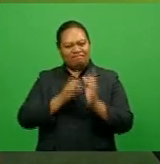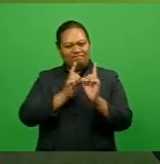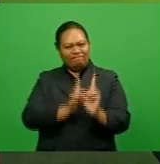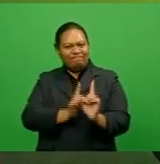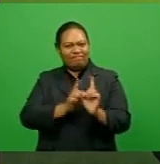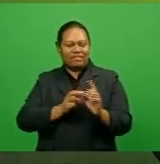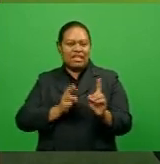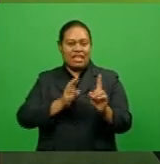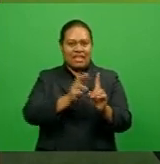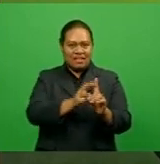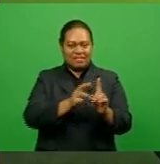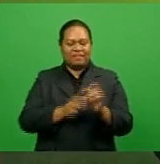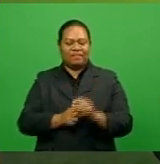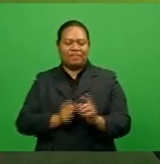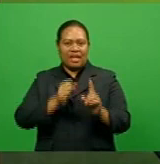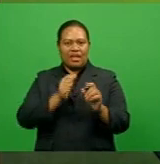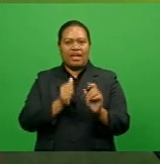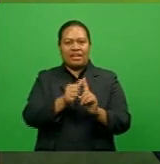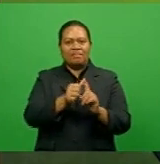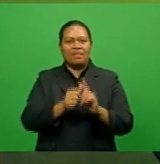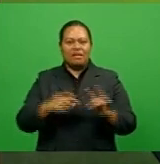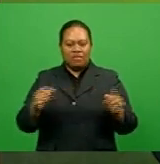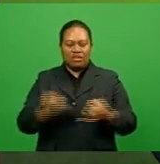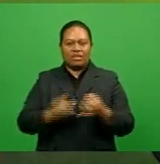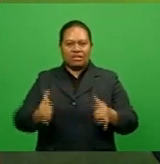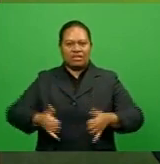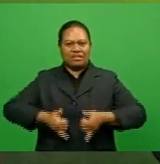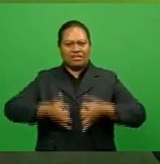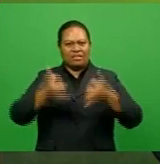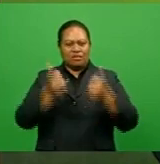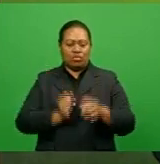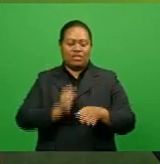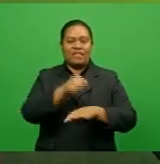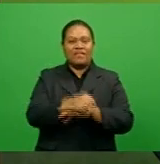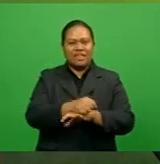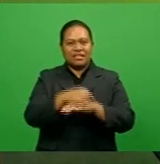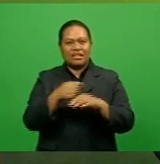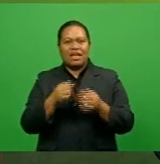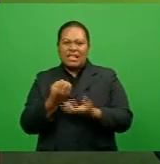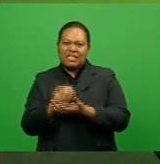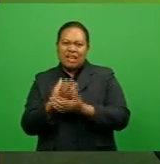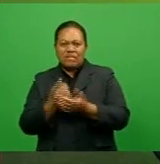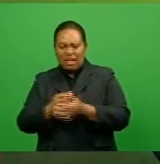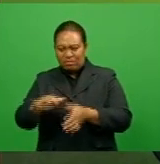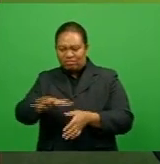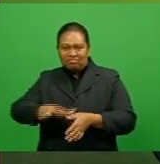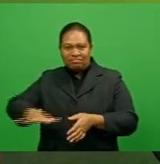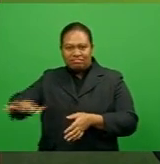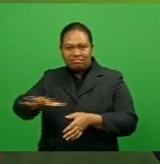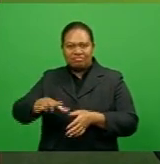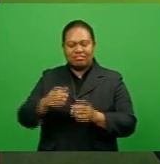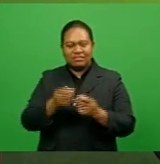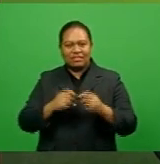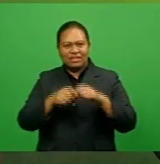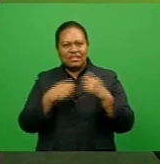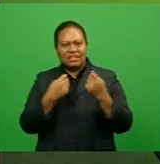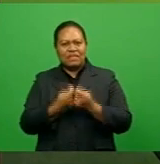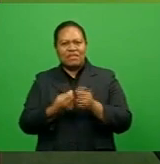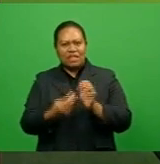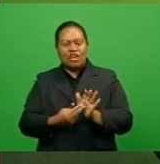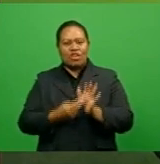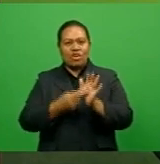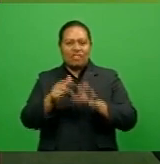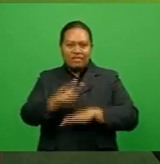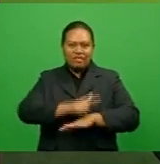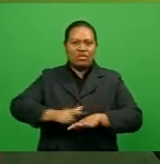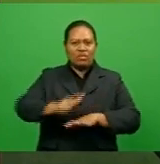promotion to the Skipper Cup competition. The side defeating Dhaka Onrove 49-24 in Round 6 of the Northern Vanua Division last